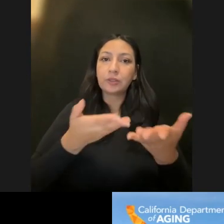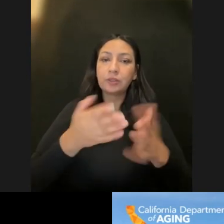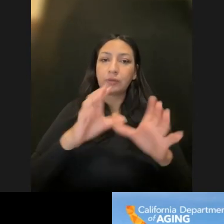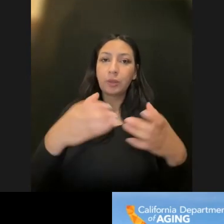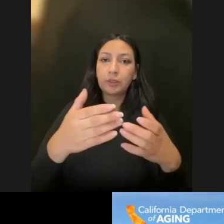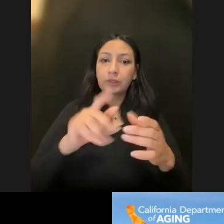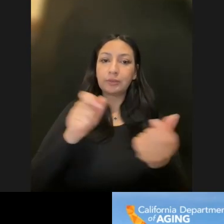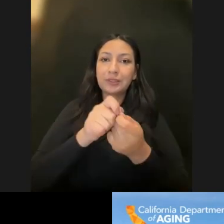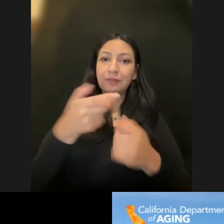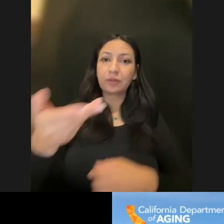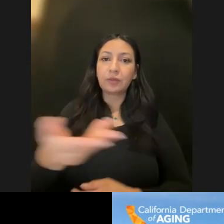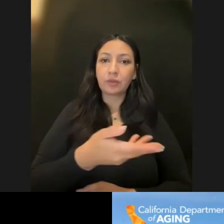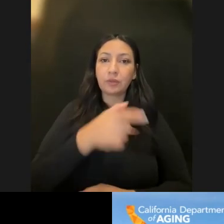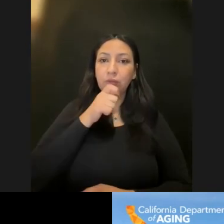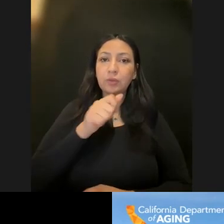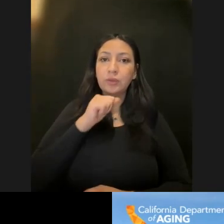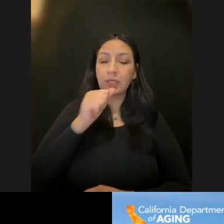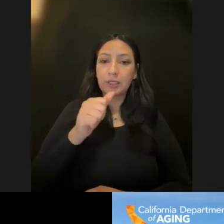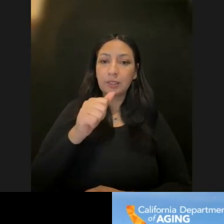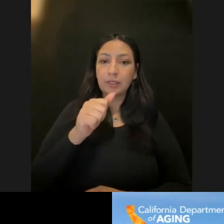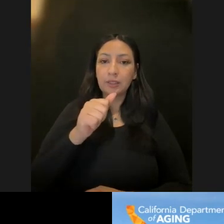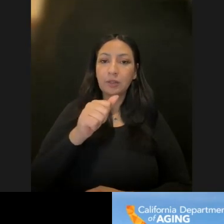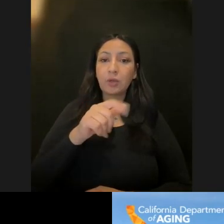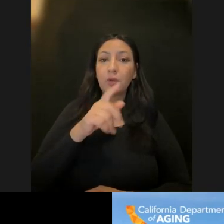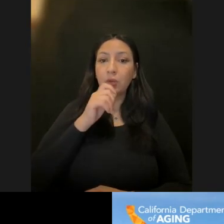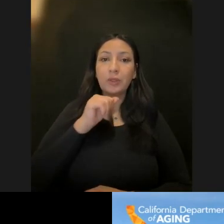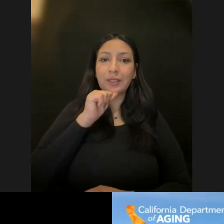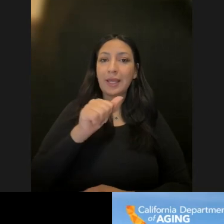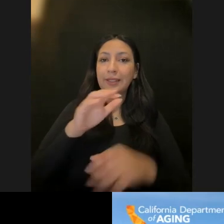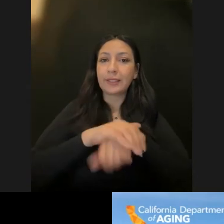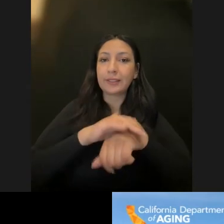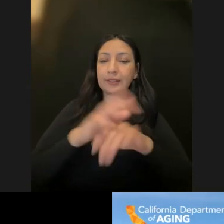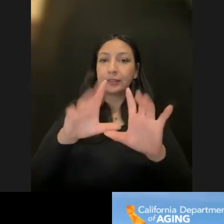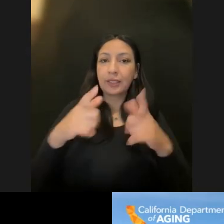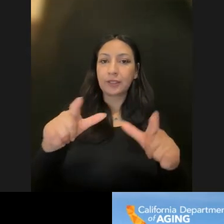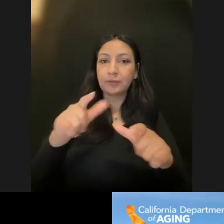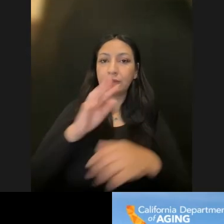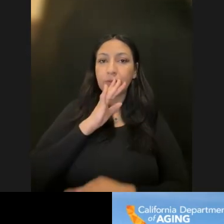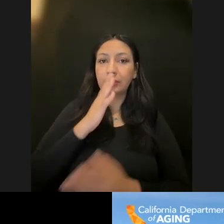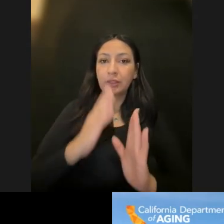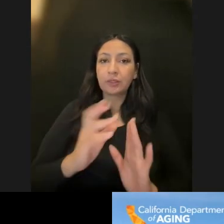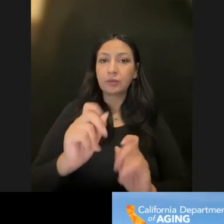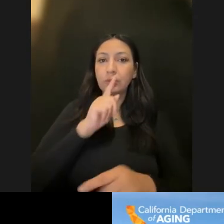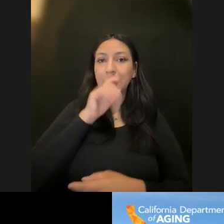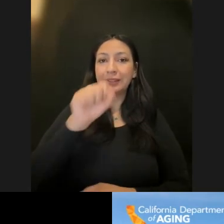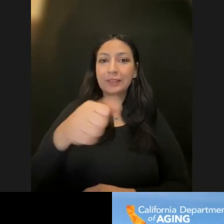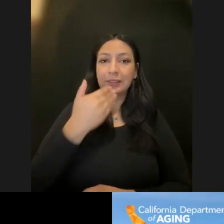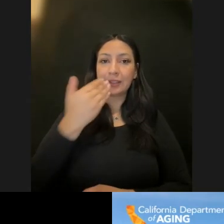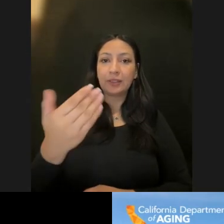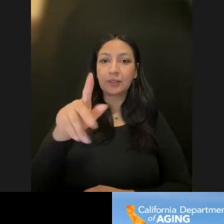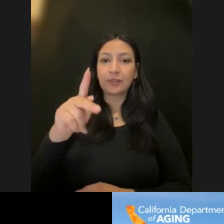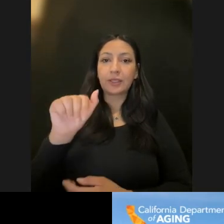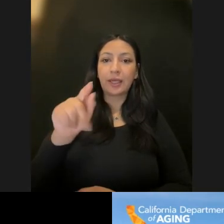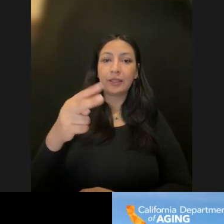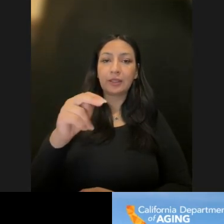particularly those who aren't English language speakers. Absolutely. Thank you, Kathleen, for